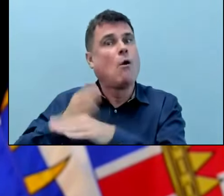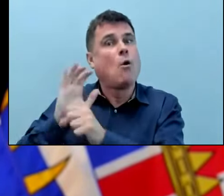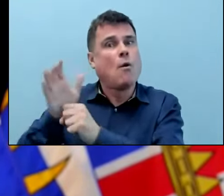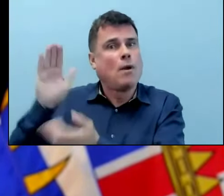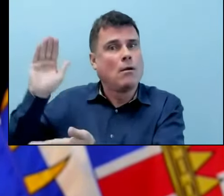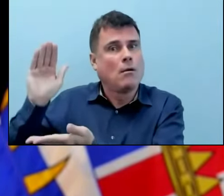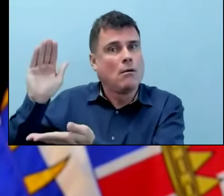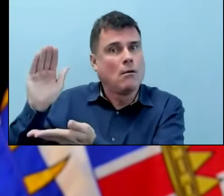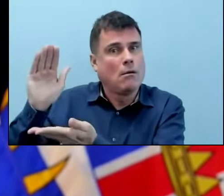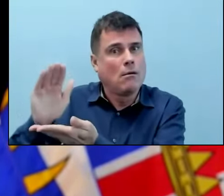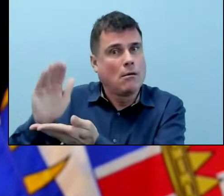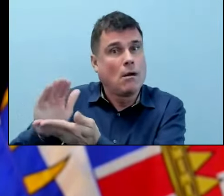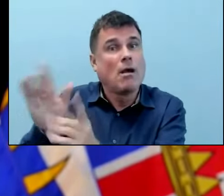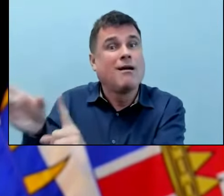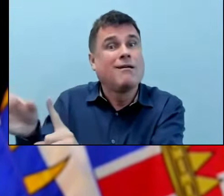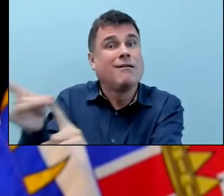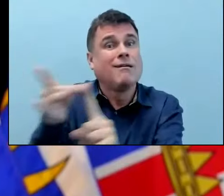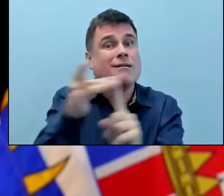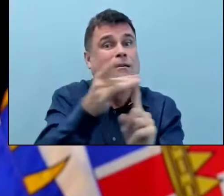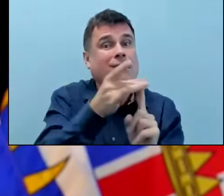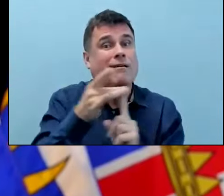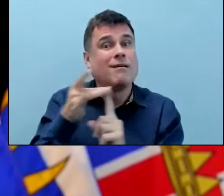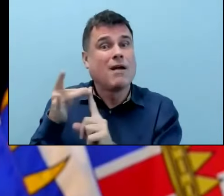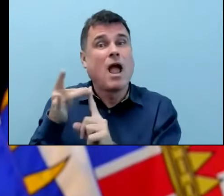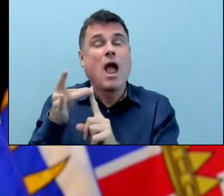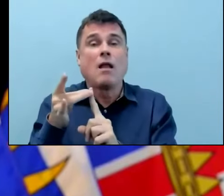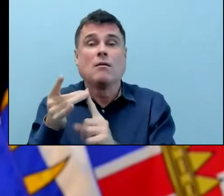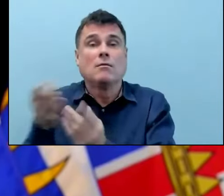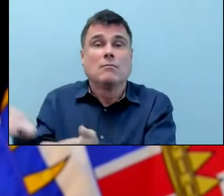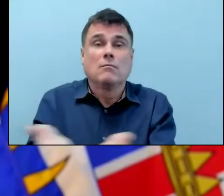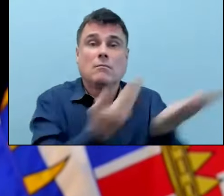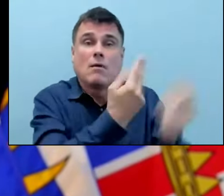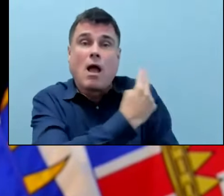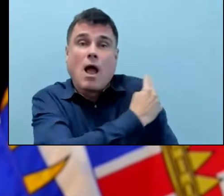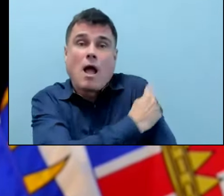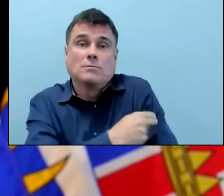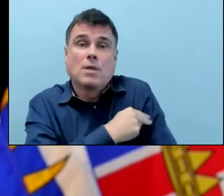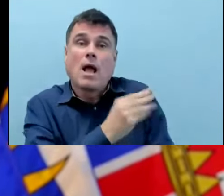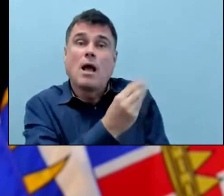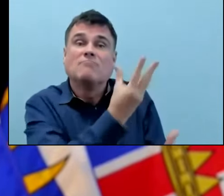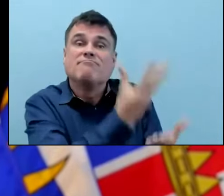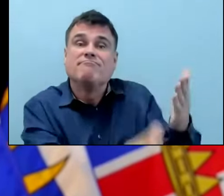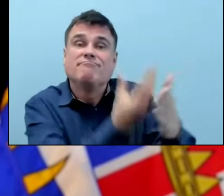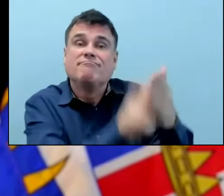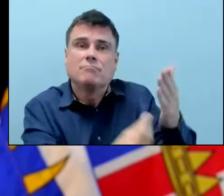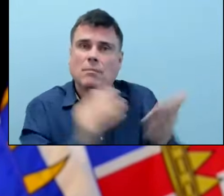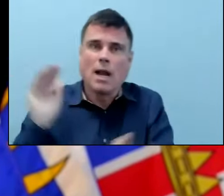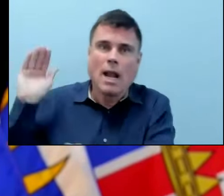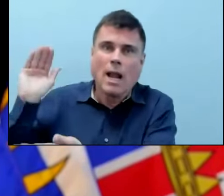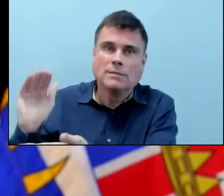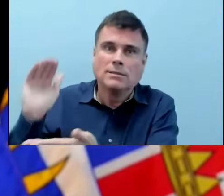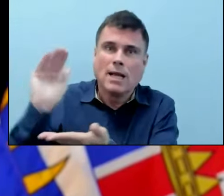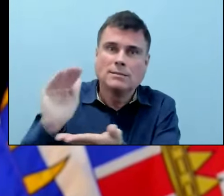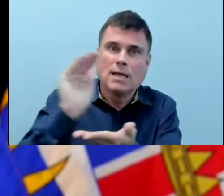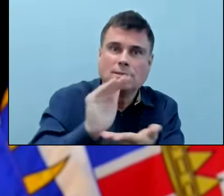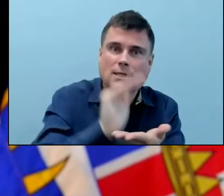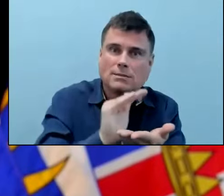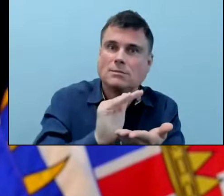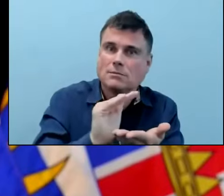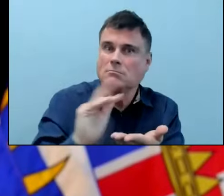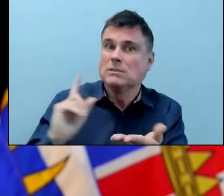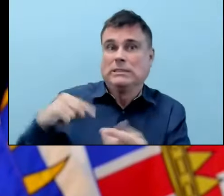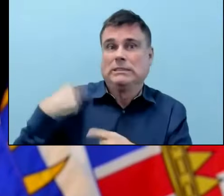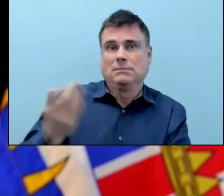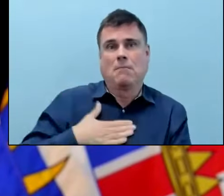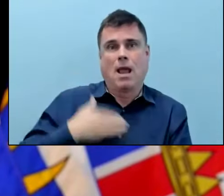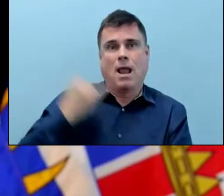Transmission, hospitalizations, and deaths are all down since our last report. And this is encouraging. Our approach has always been